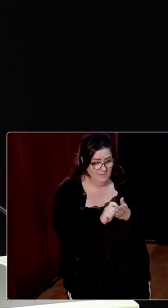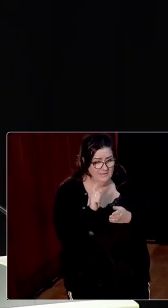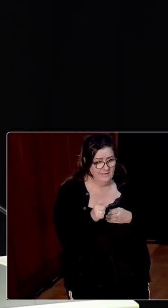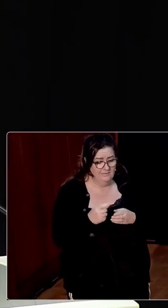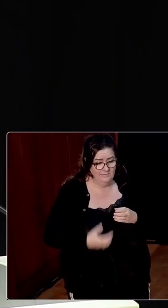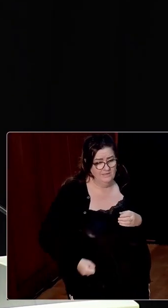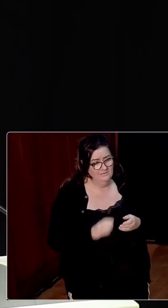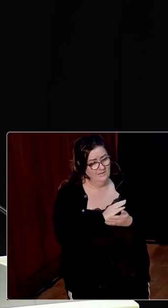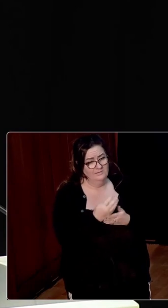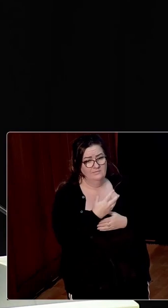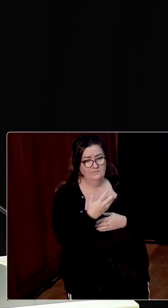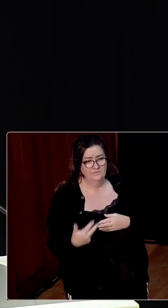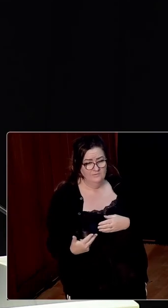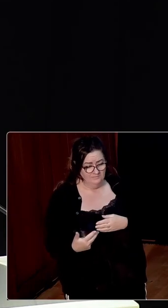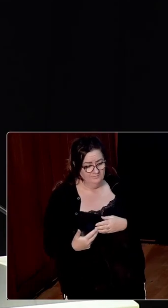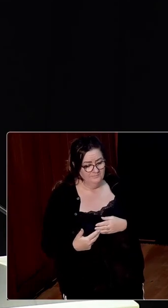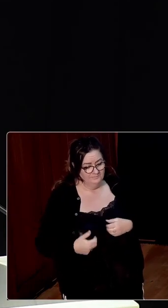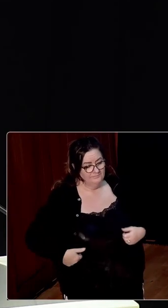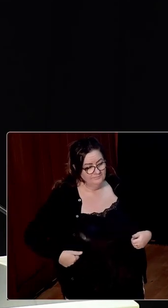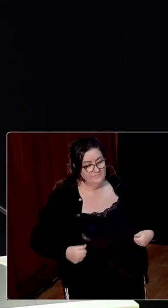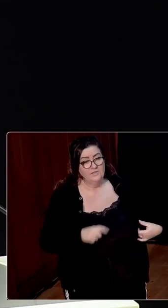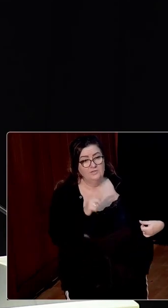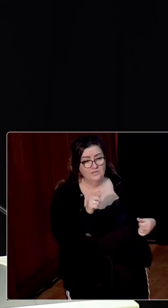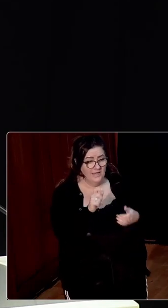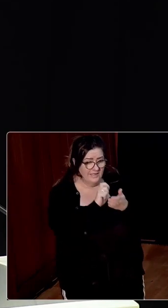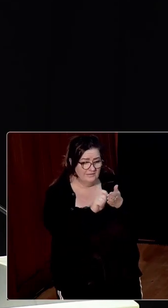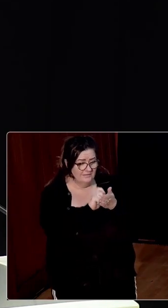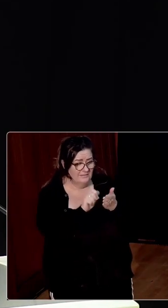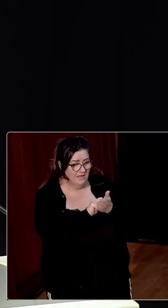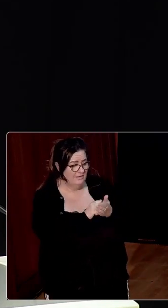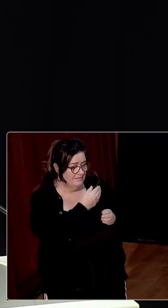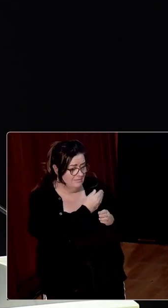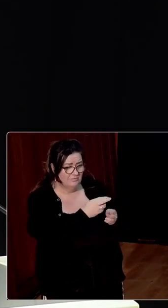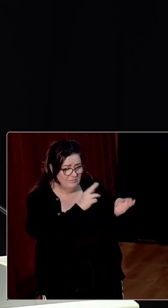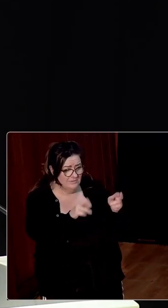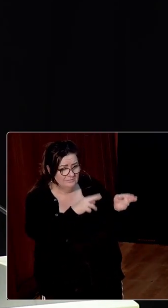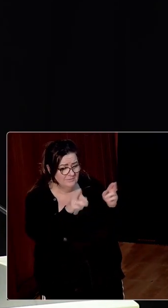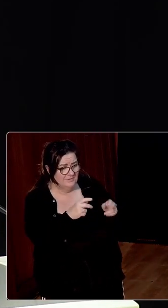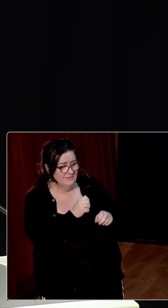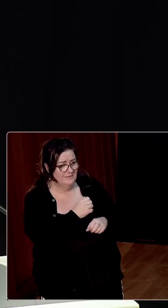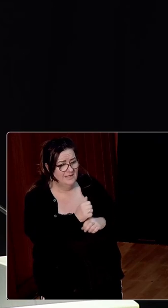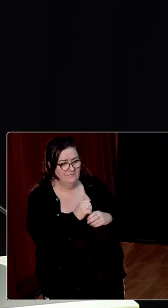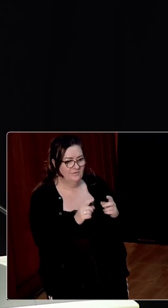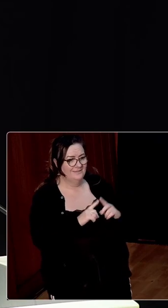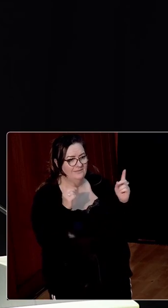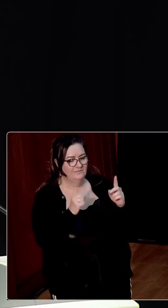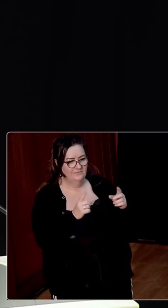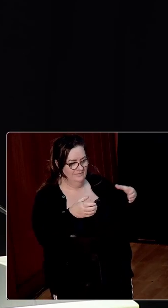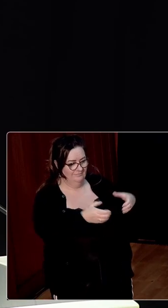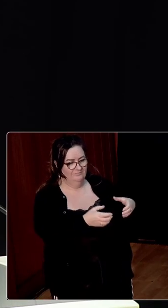for a pension in 1953, she had to re-document all her suffering again for another generation of bureaucrats.